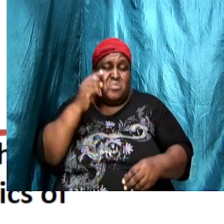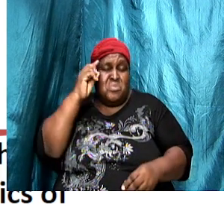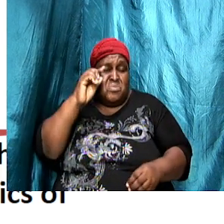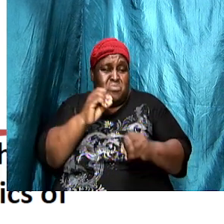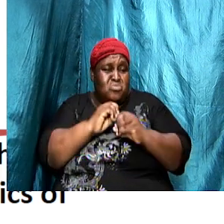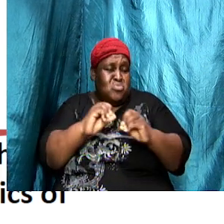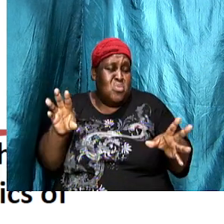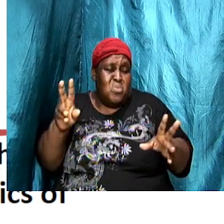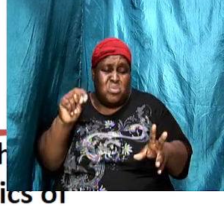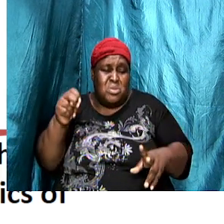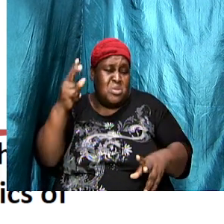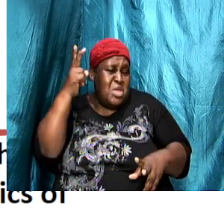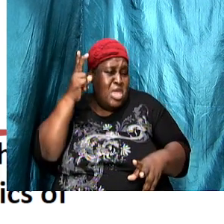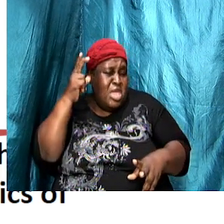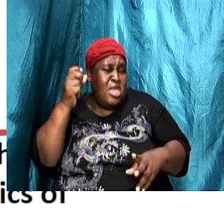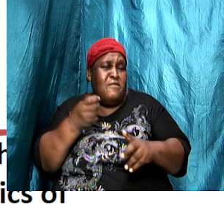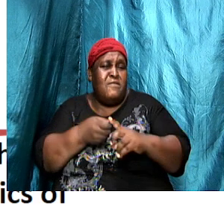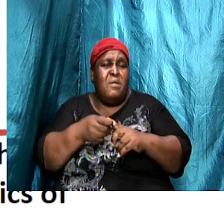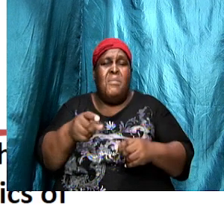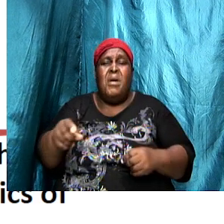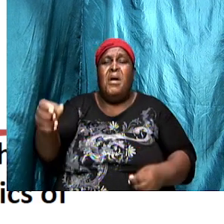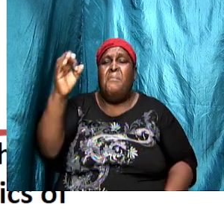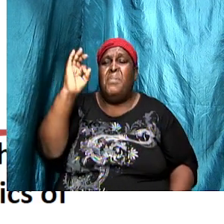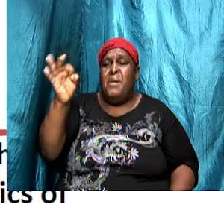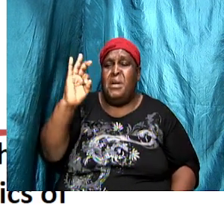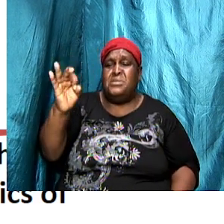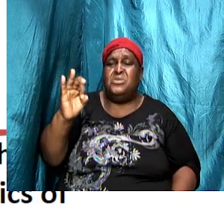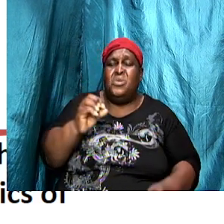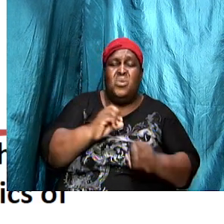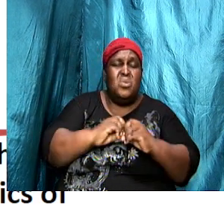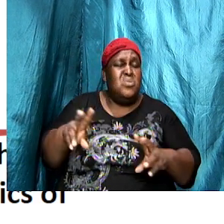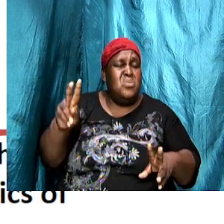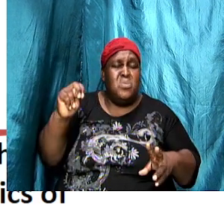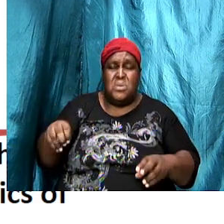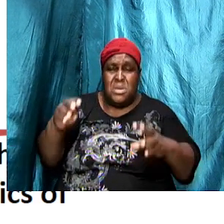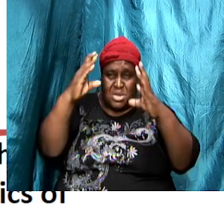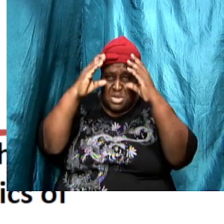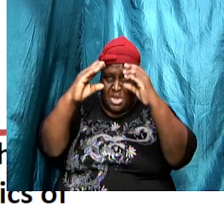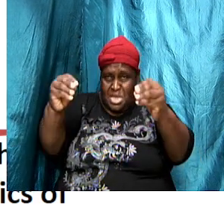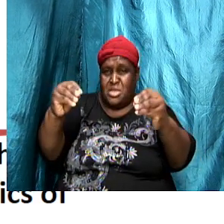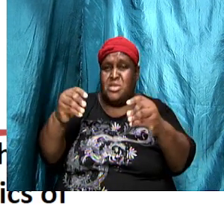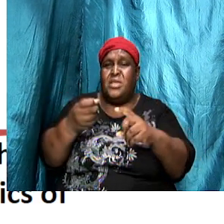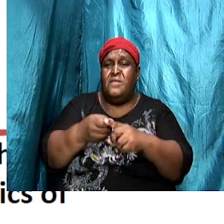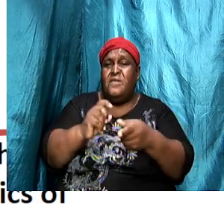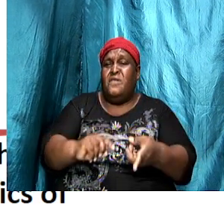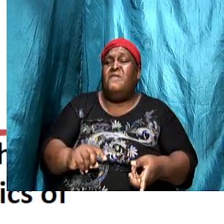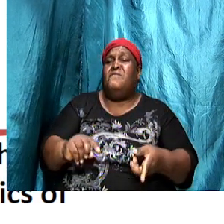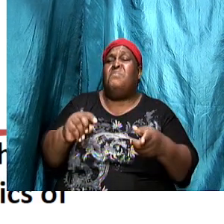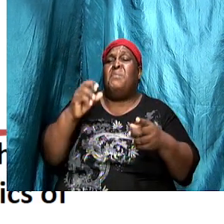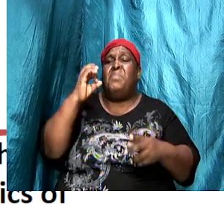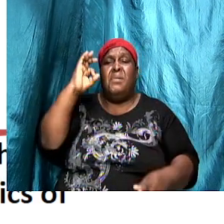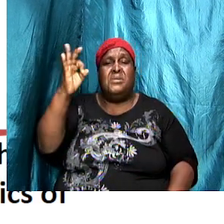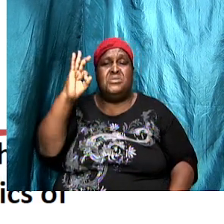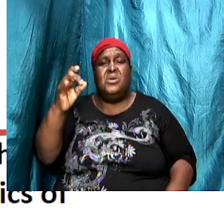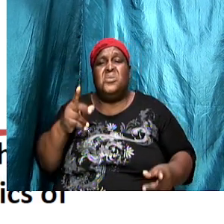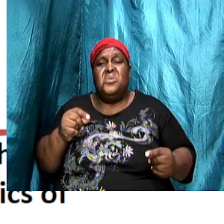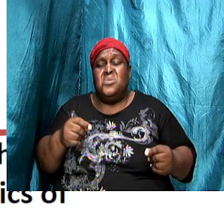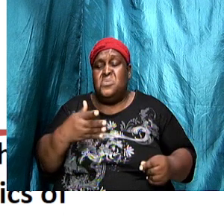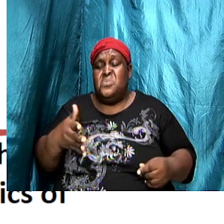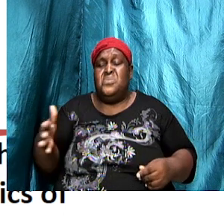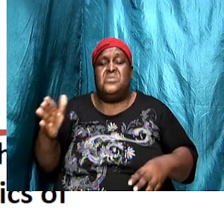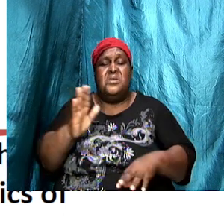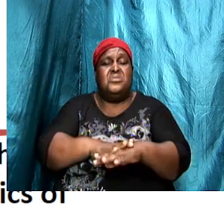a leader about anything I don't need any teachings from a pastor I will go and do things on my own it it is